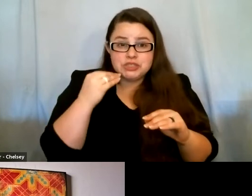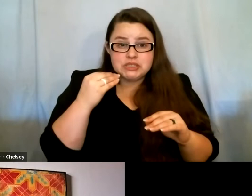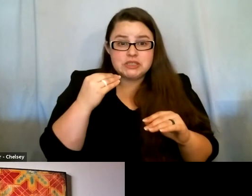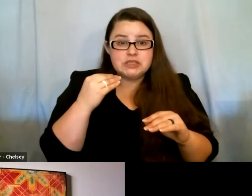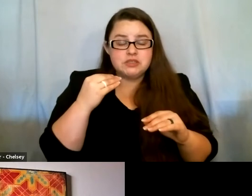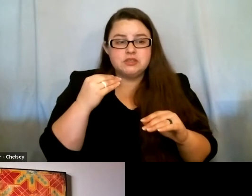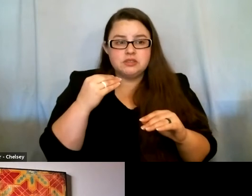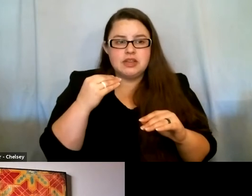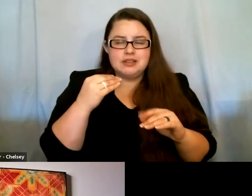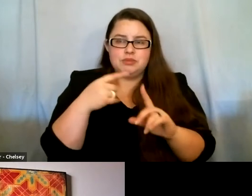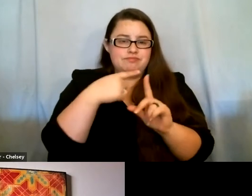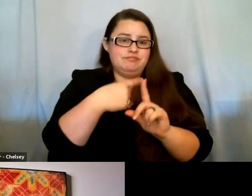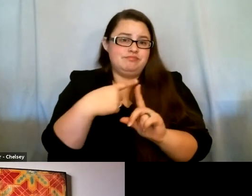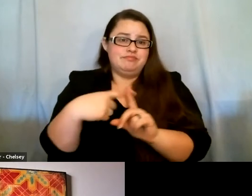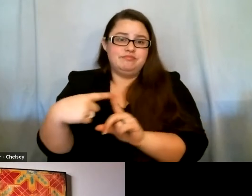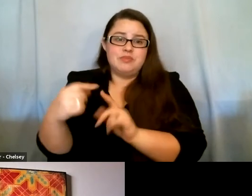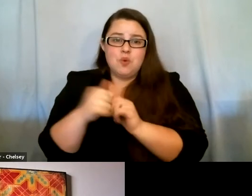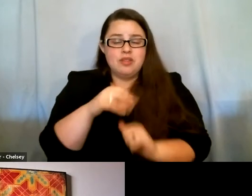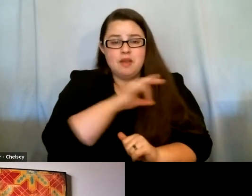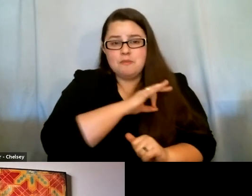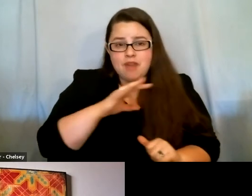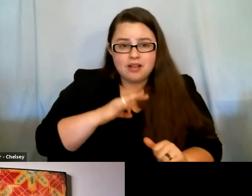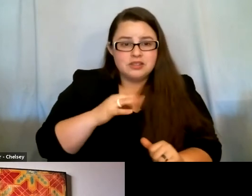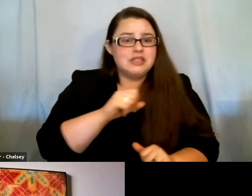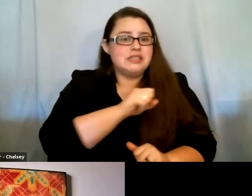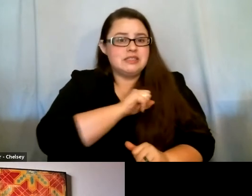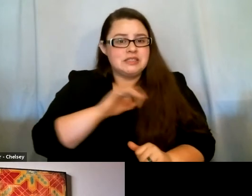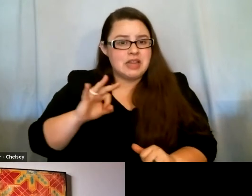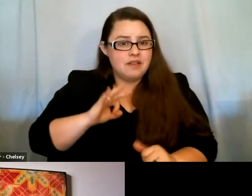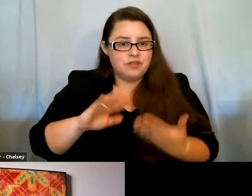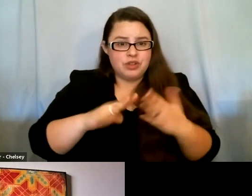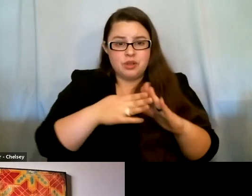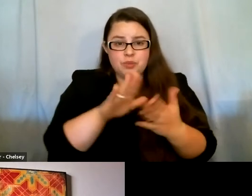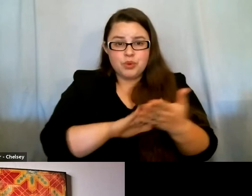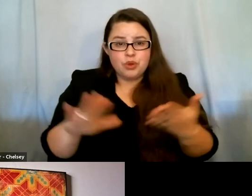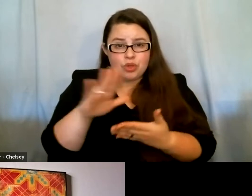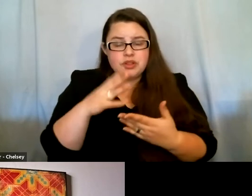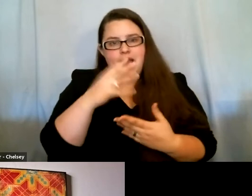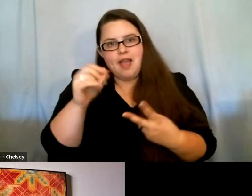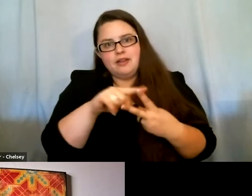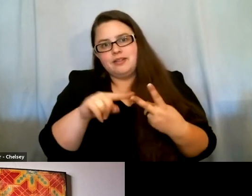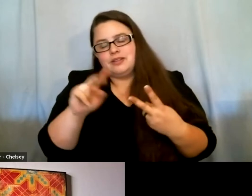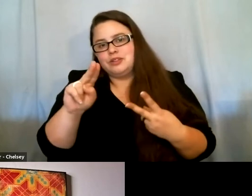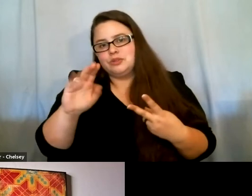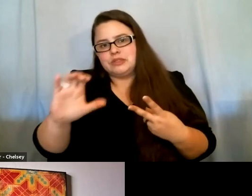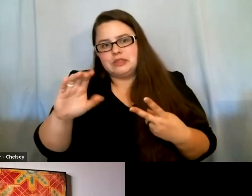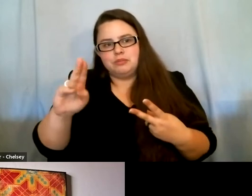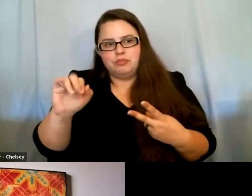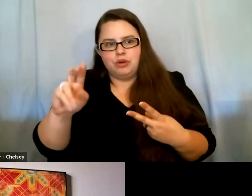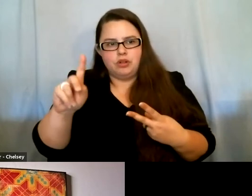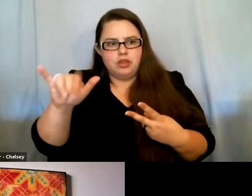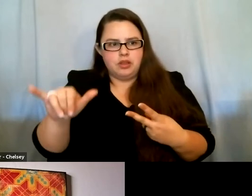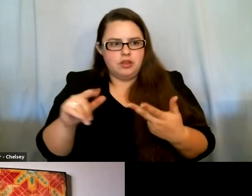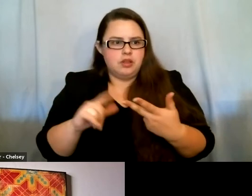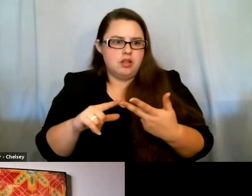has been positive with faculty and staff at community college and at UC Berkeley. I can't really say much about